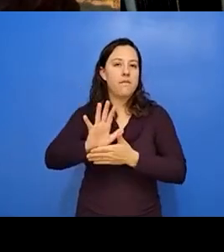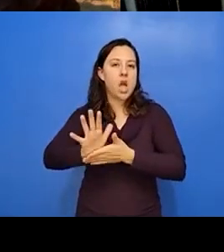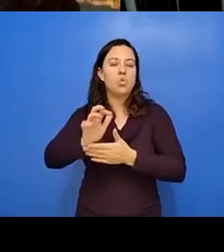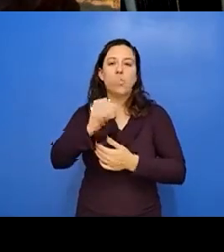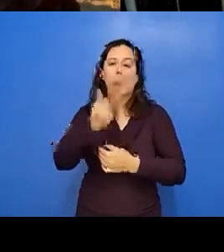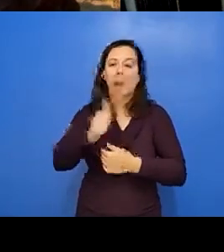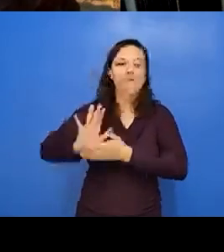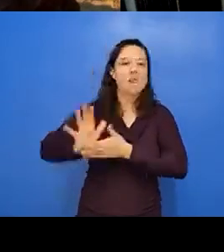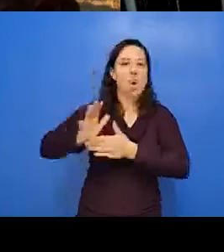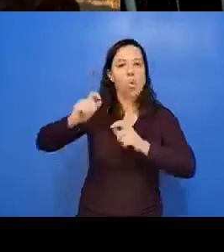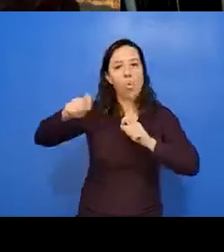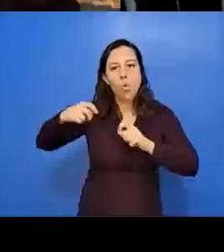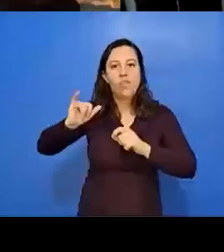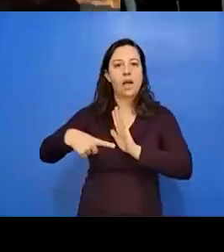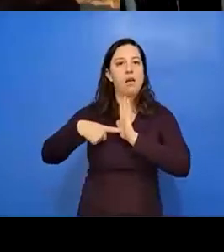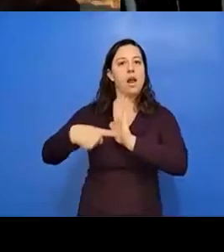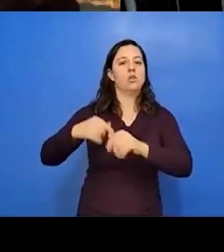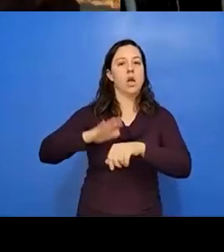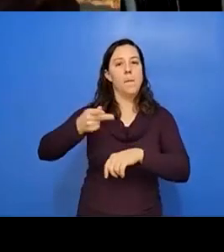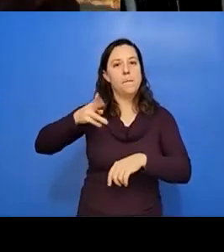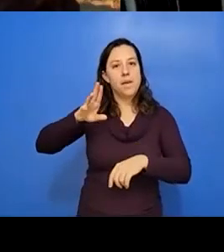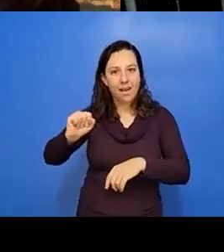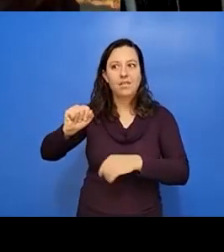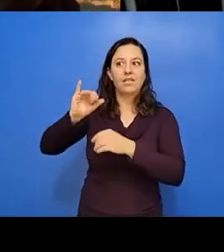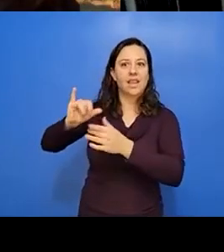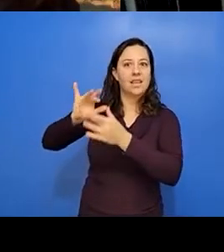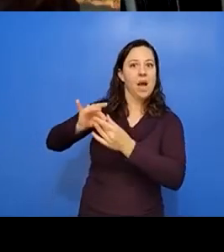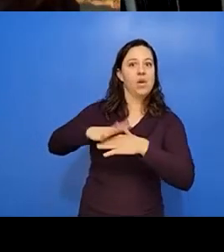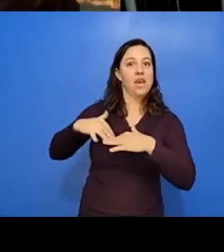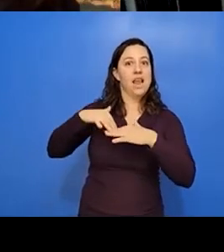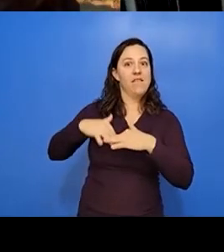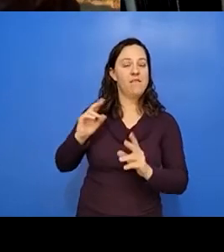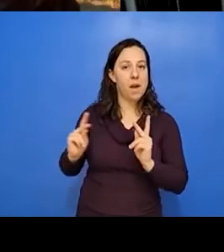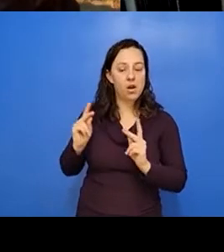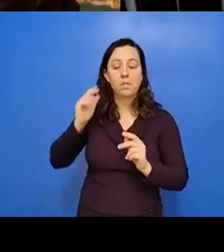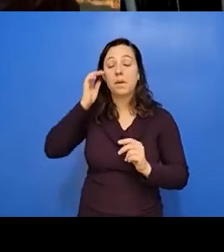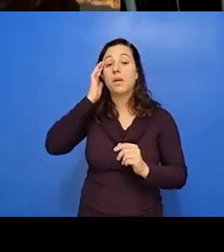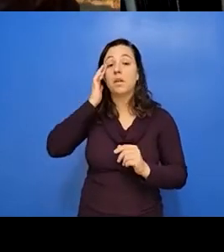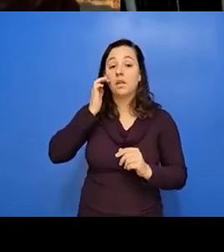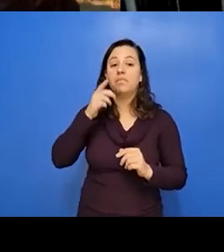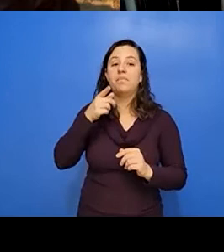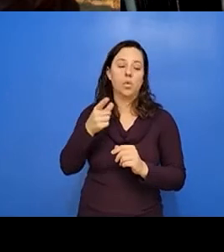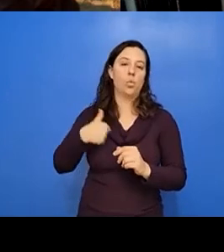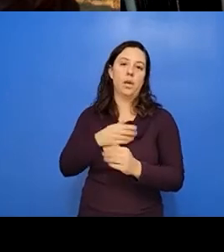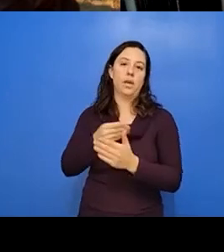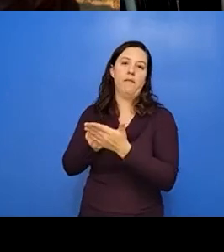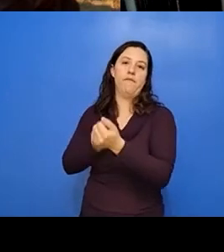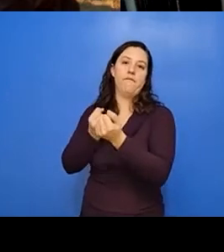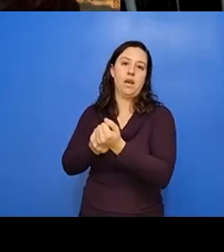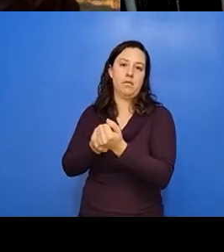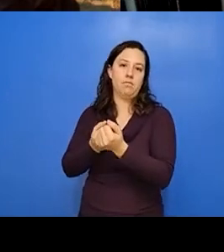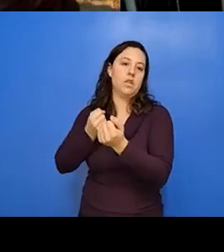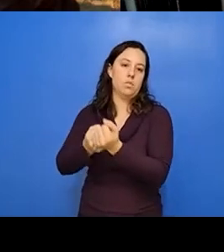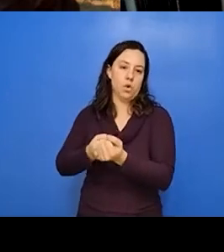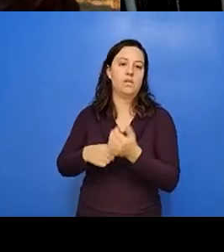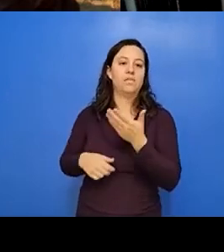PBS, it's about native America. We funded and supported it. And right now, native American heritage month. If you watch PBS tonight, I know there's a native